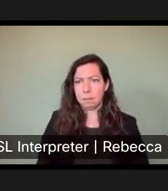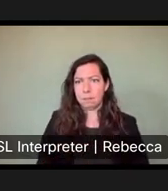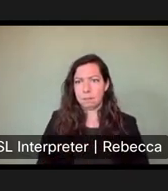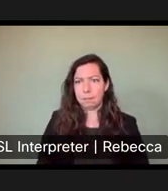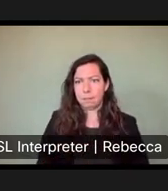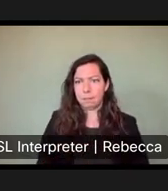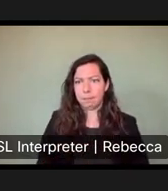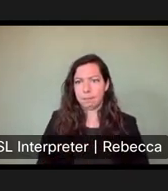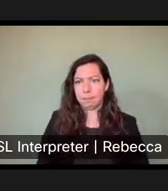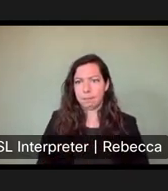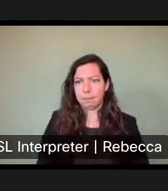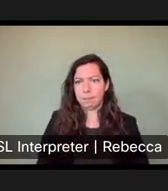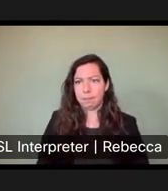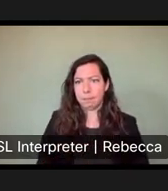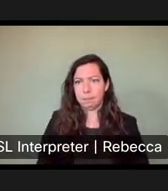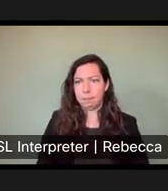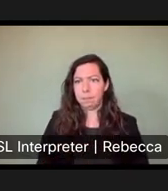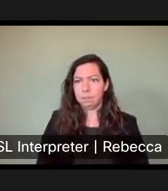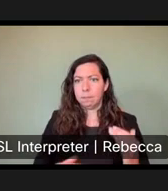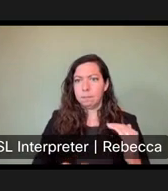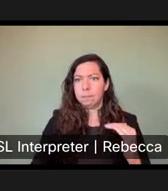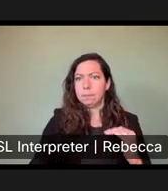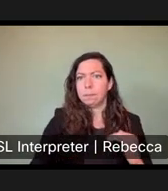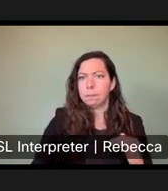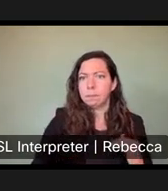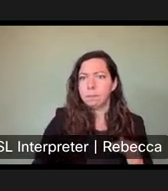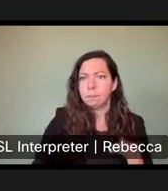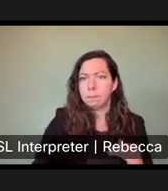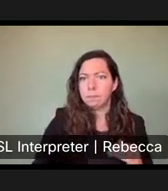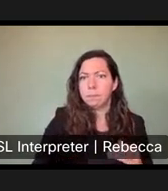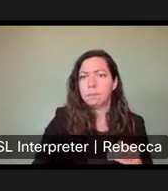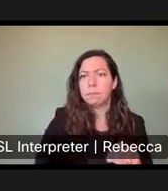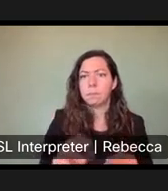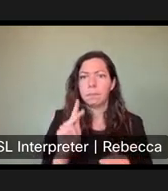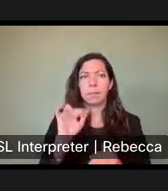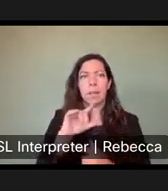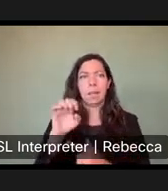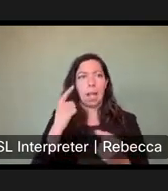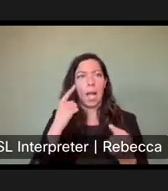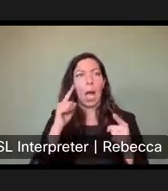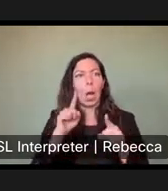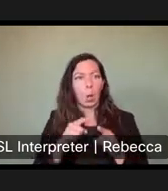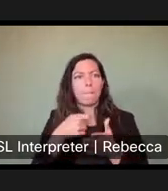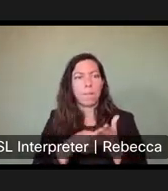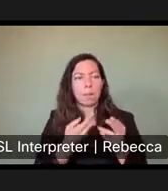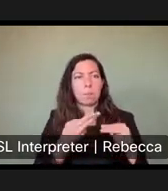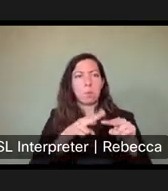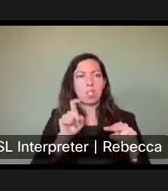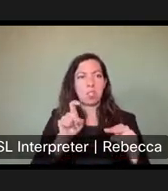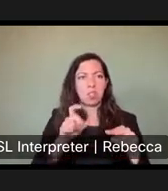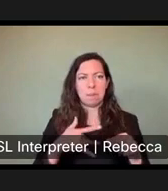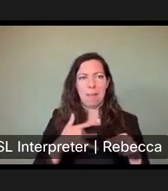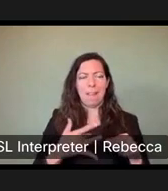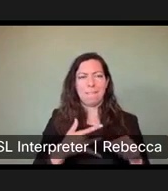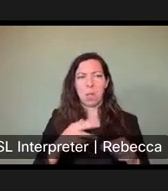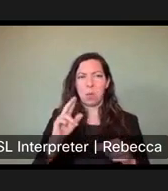Uh, Kyle Petry says, I agree. They need to raise rates, but this feels like doing it on the backs of New Mexicans